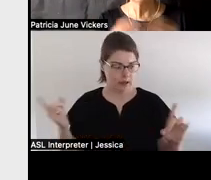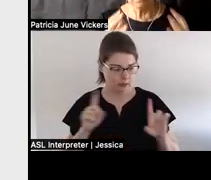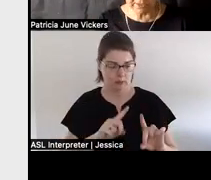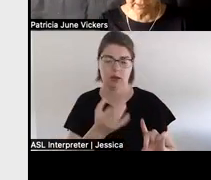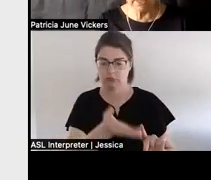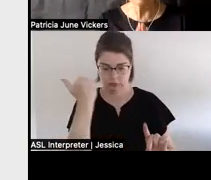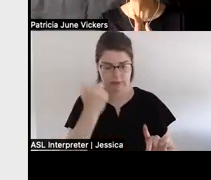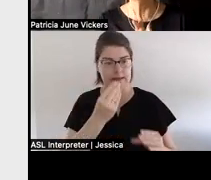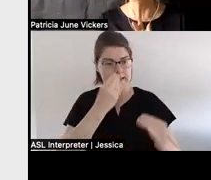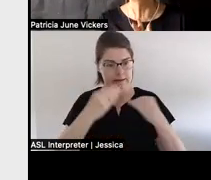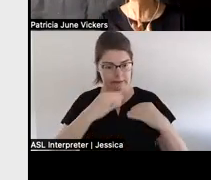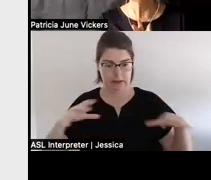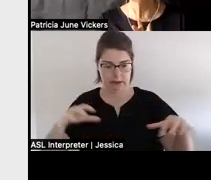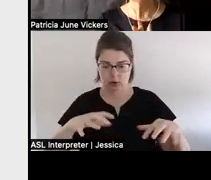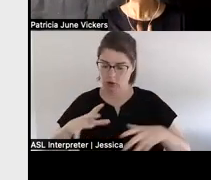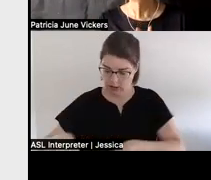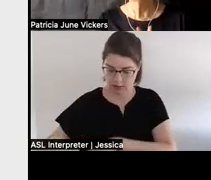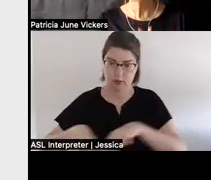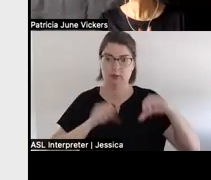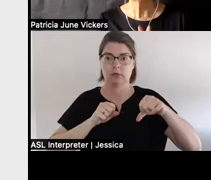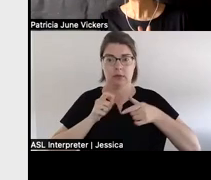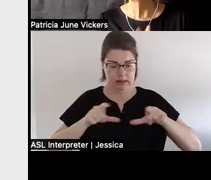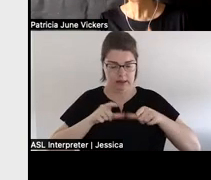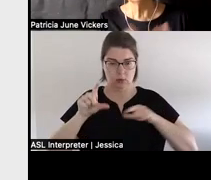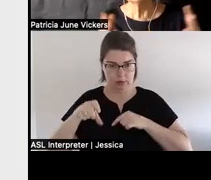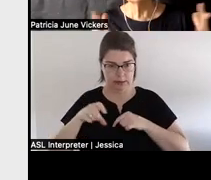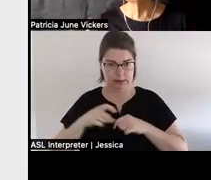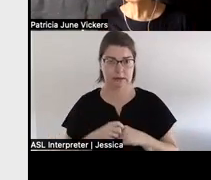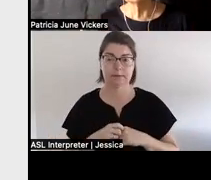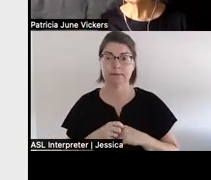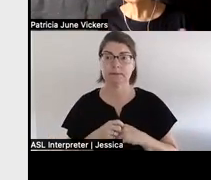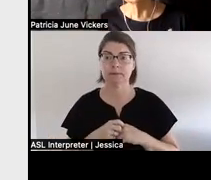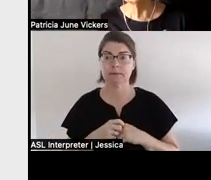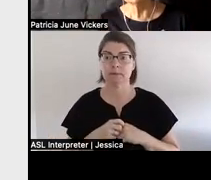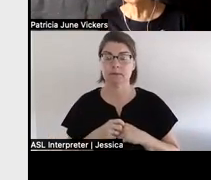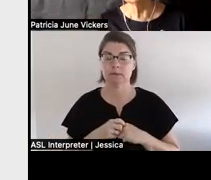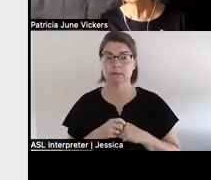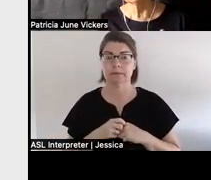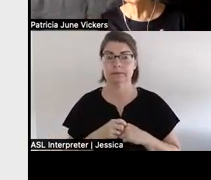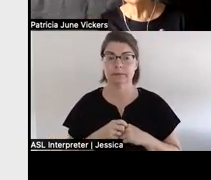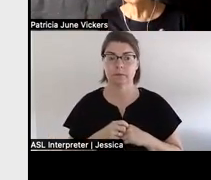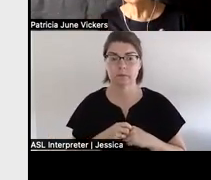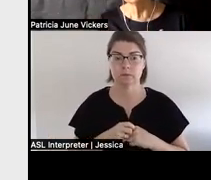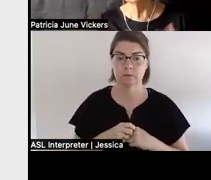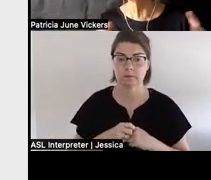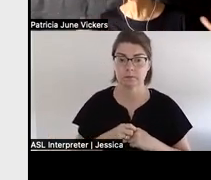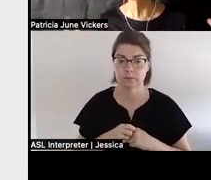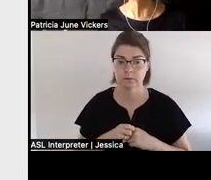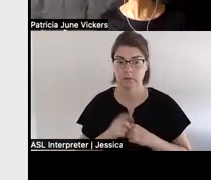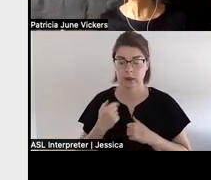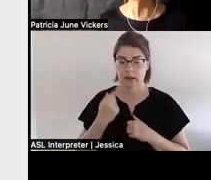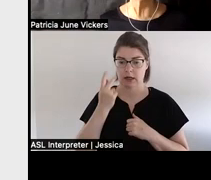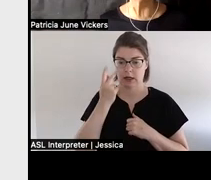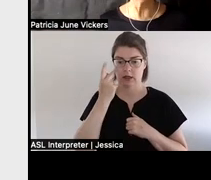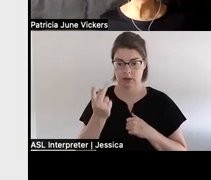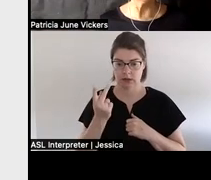you must take the language and then i could see how how this was